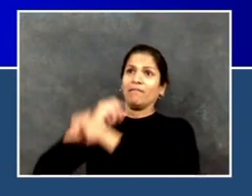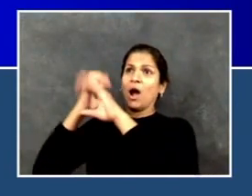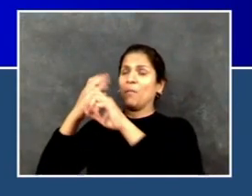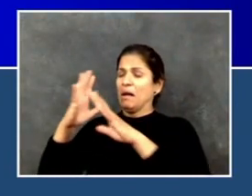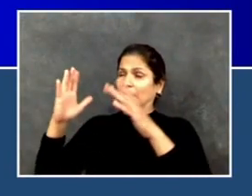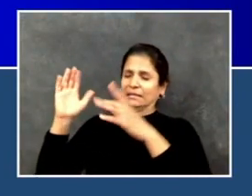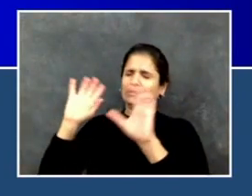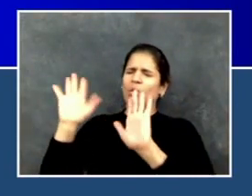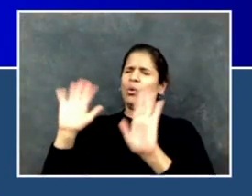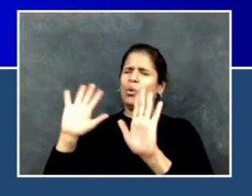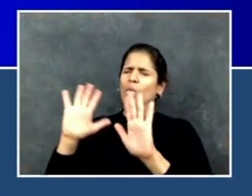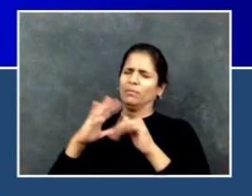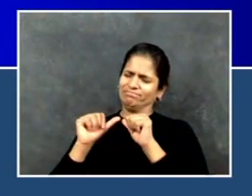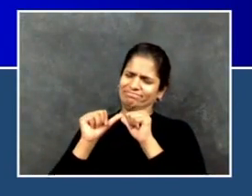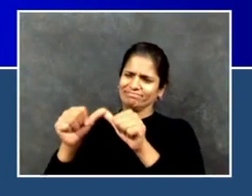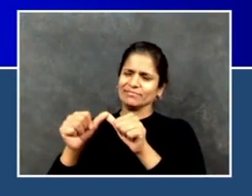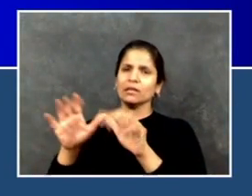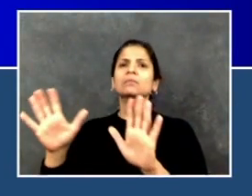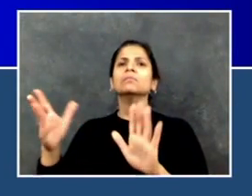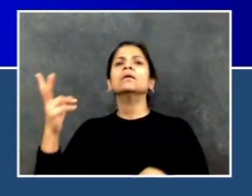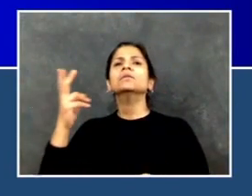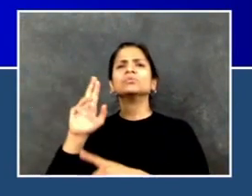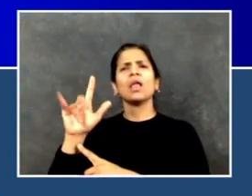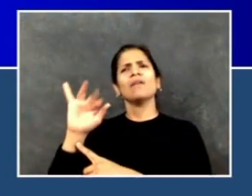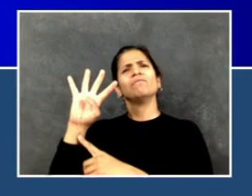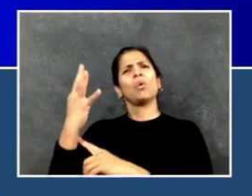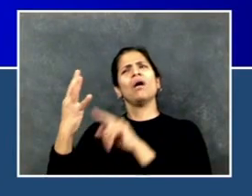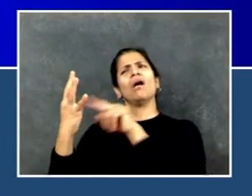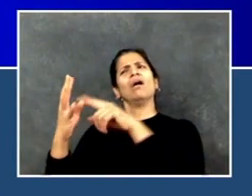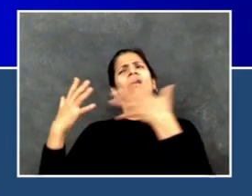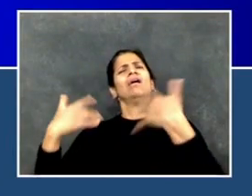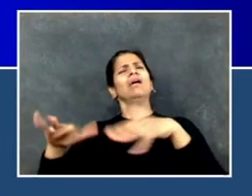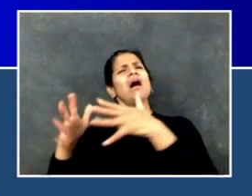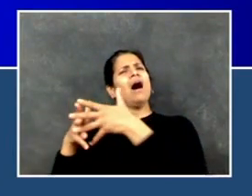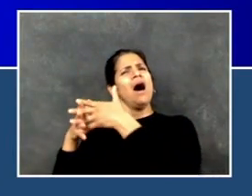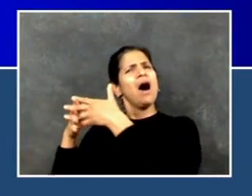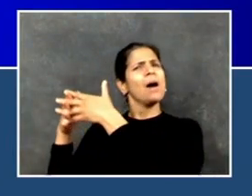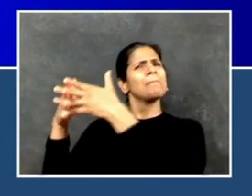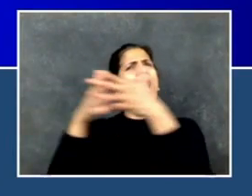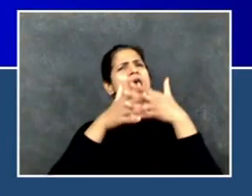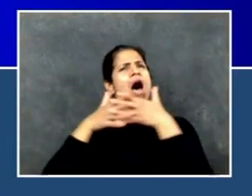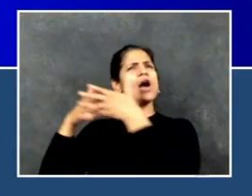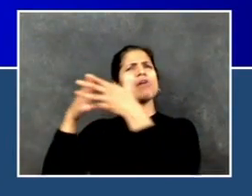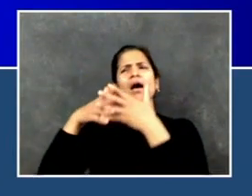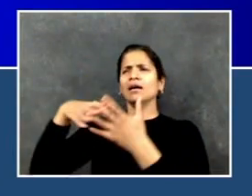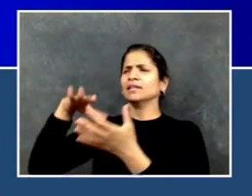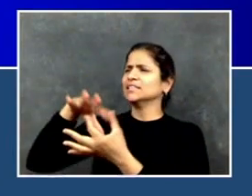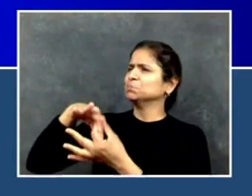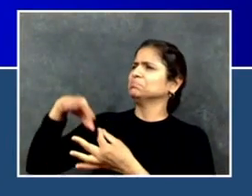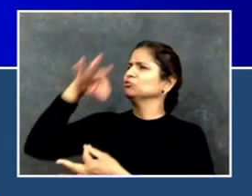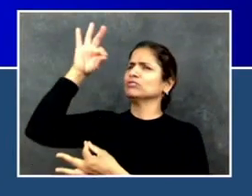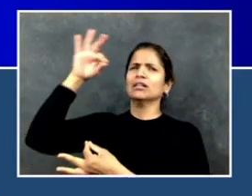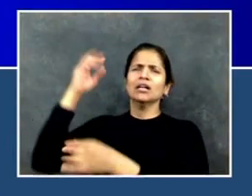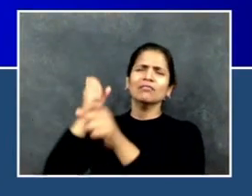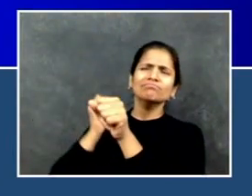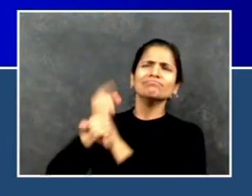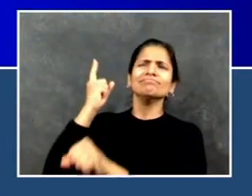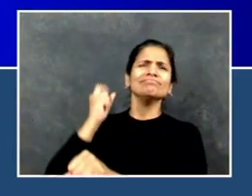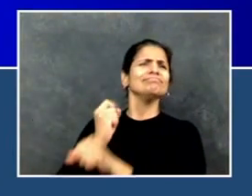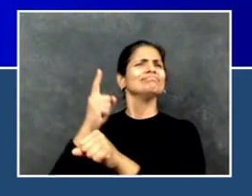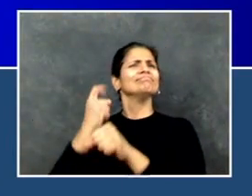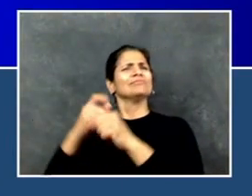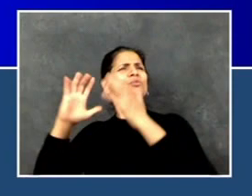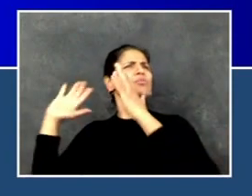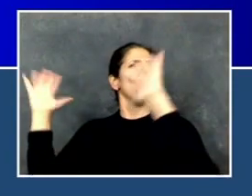all we stand for as Americans and New Yorkers, and it's a symbol of our strength and resilience. But we're going to do it the smart way, and